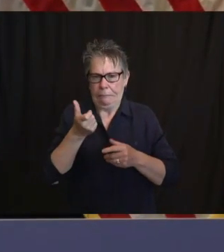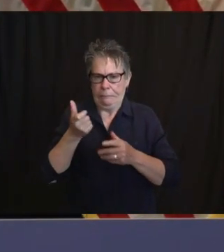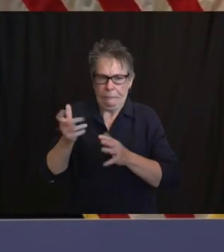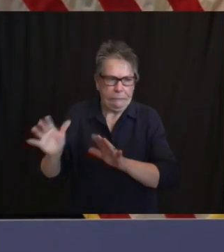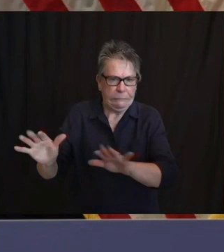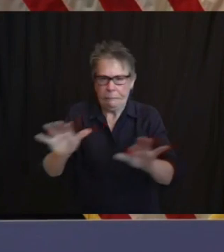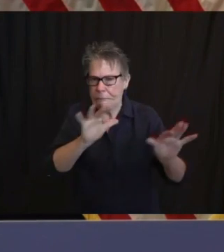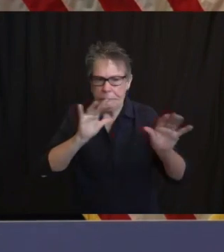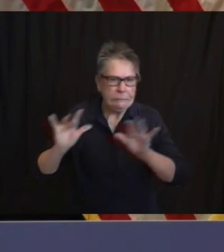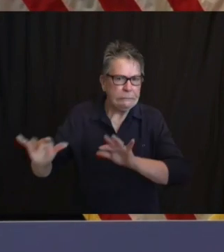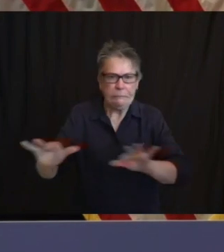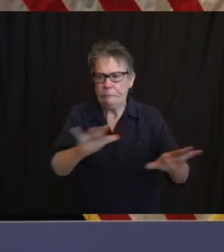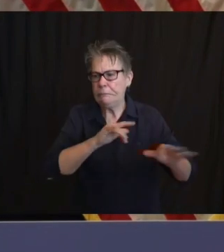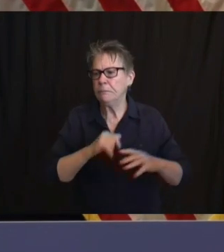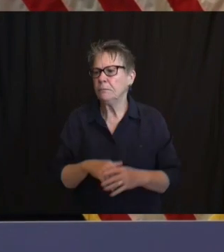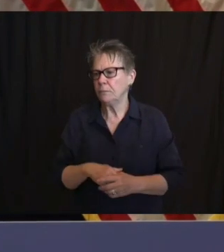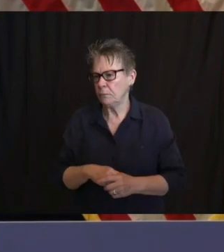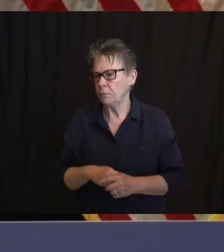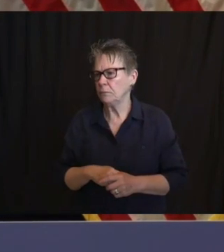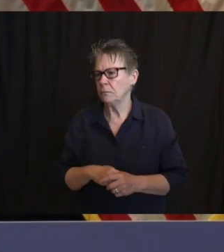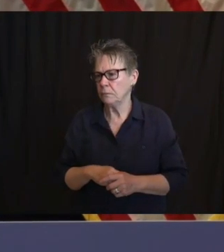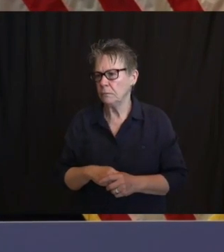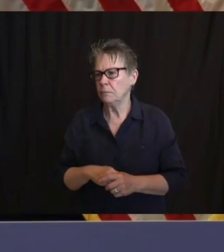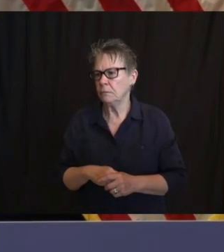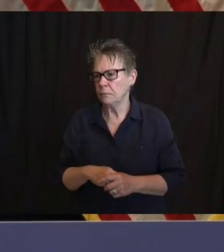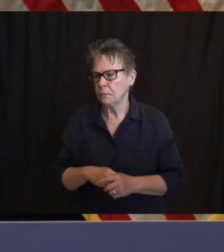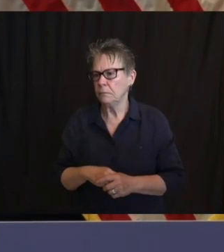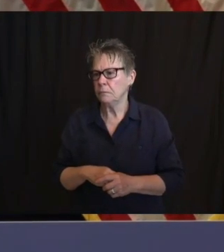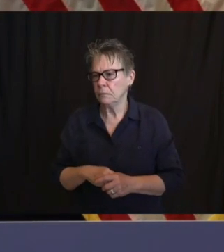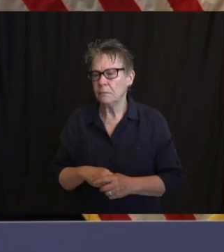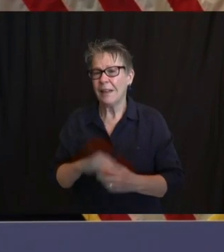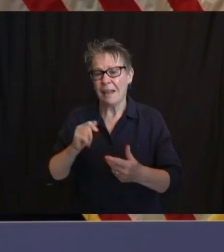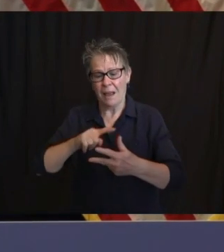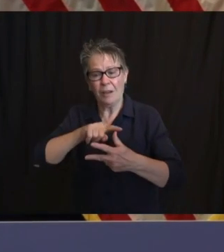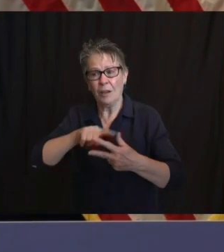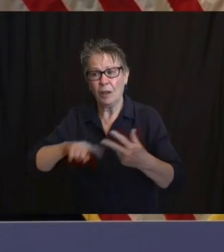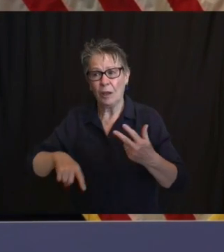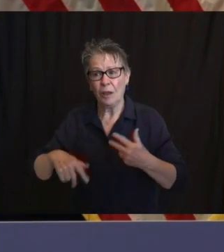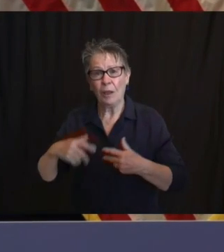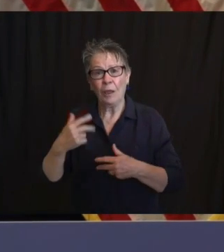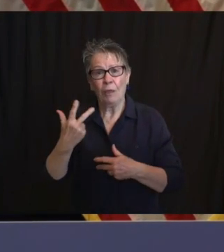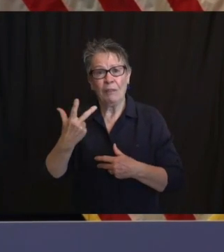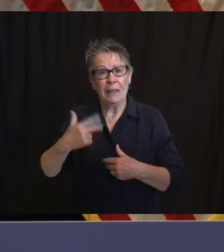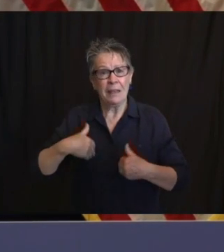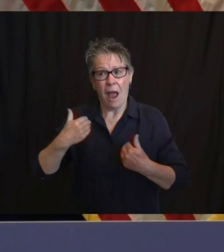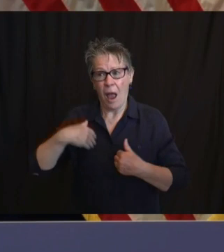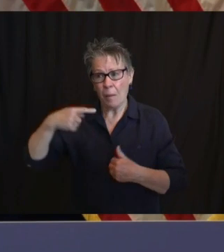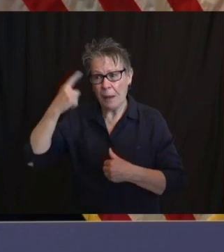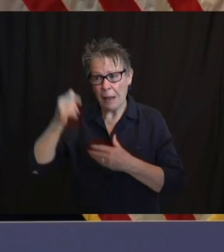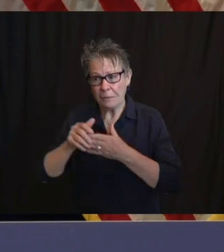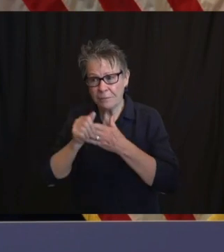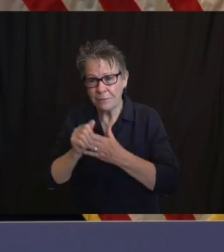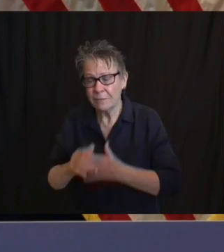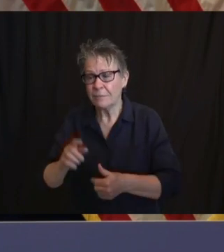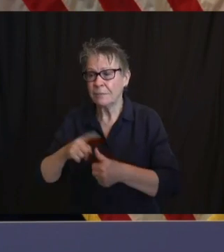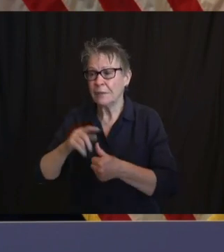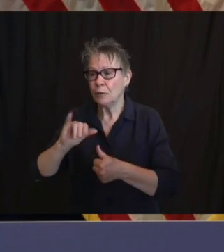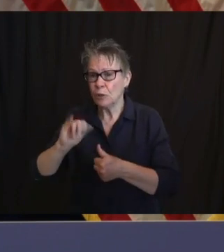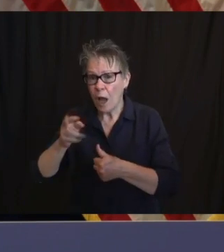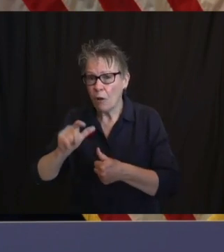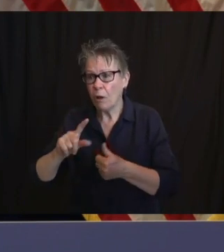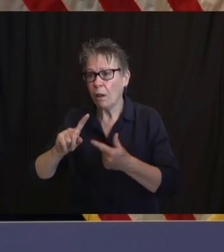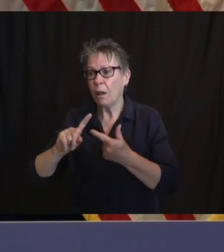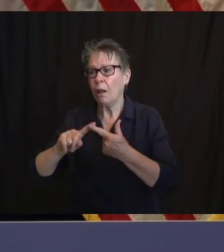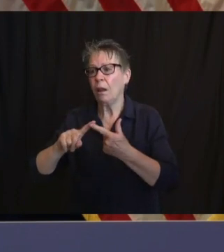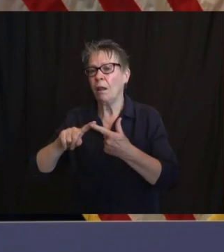Justin, Diana, and Gerald, who are on the ascent, in the early stages of the